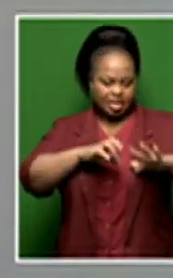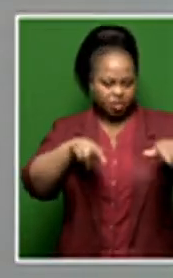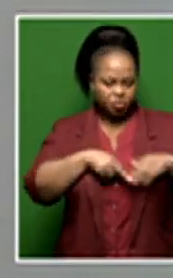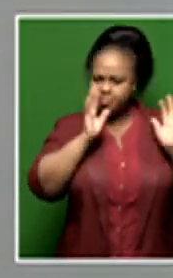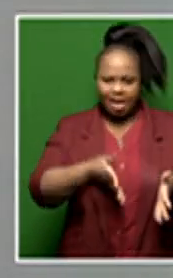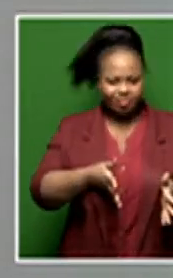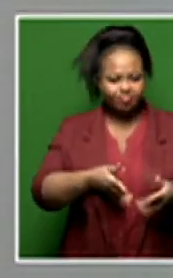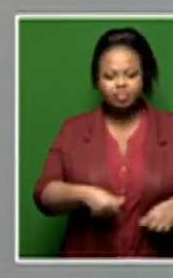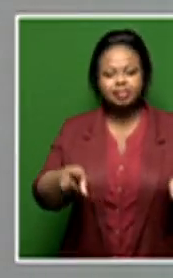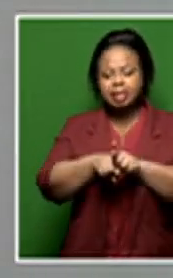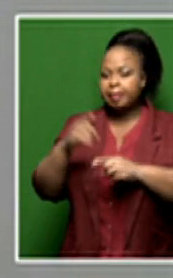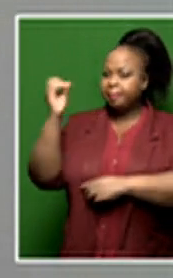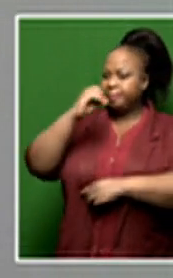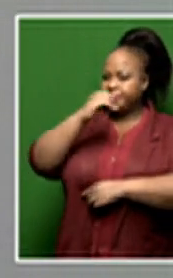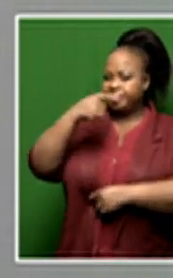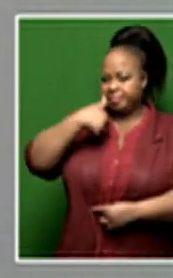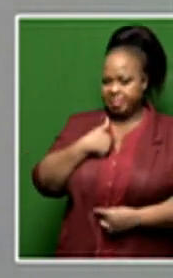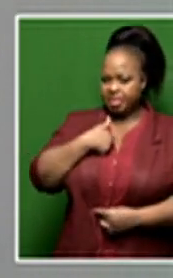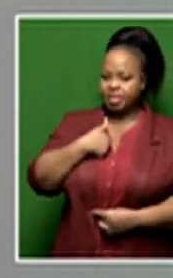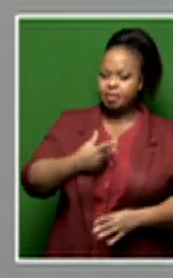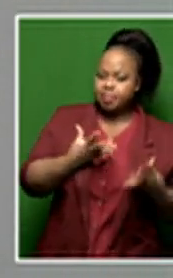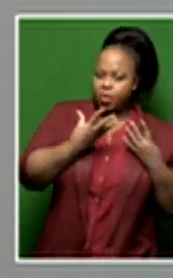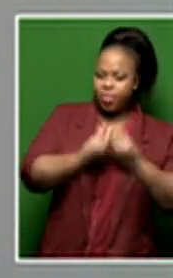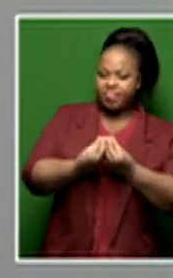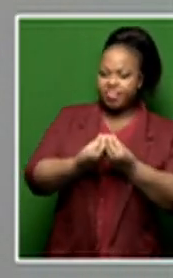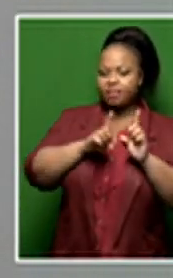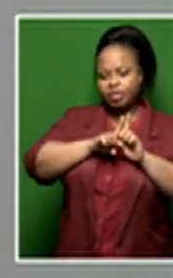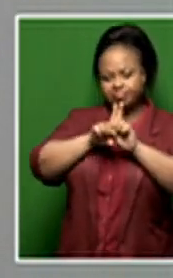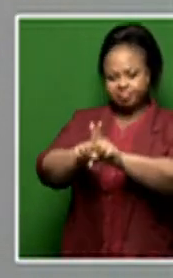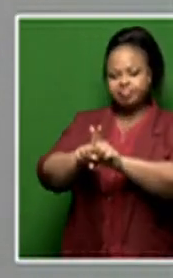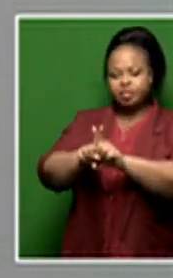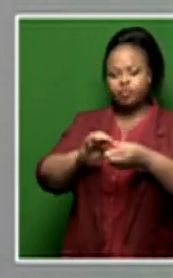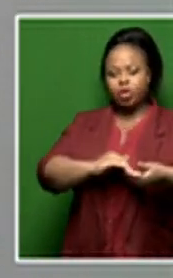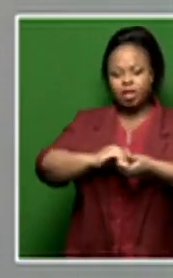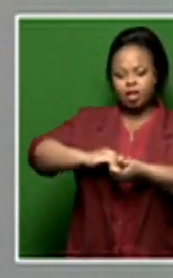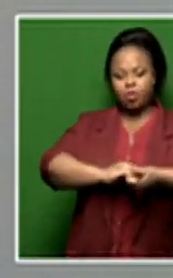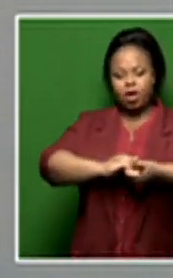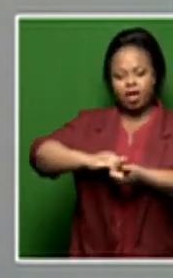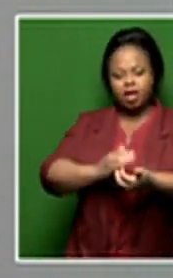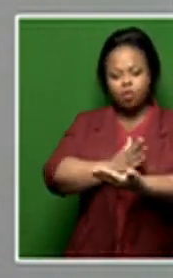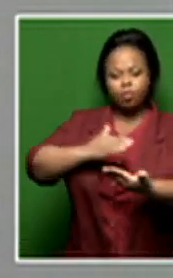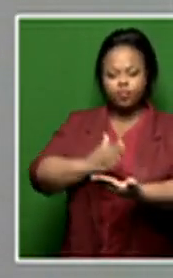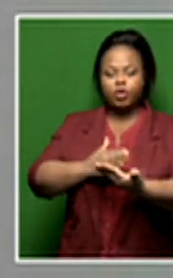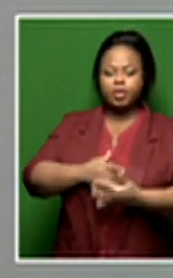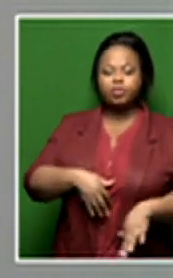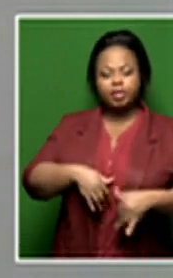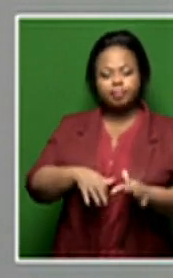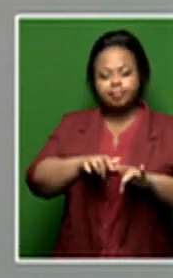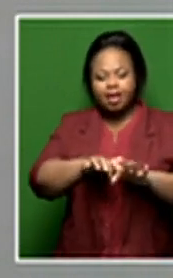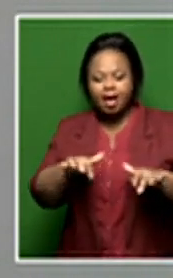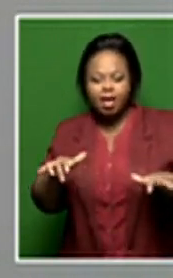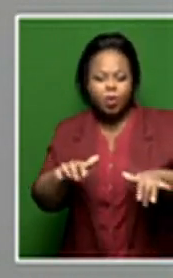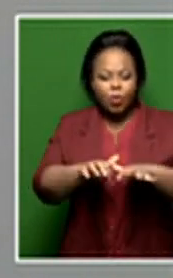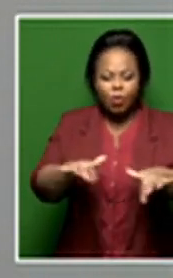In the evenings, I would actually go and accompany his choir on the piano. So we had a, you know,